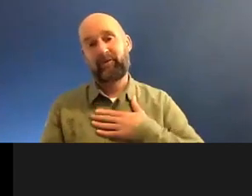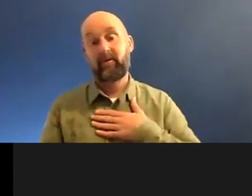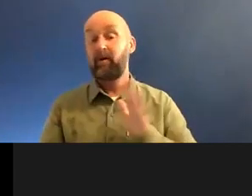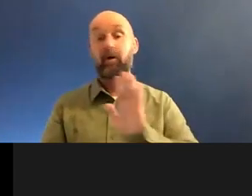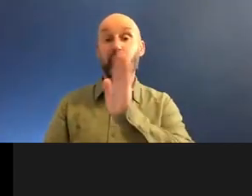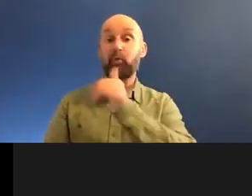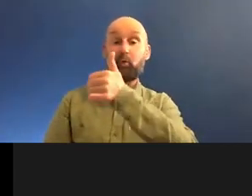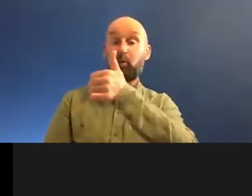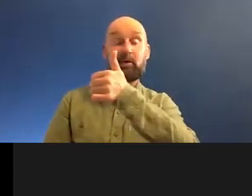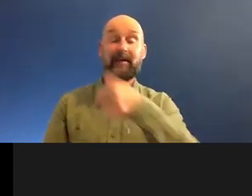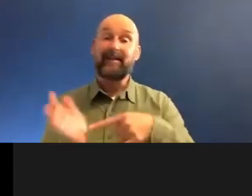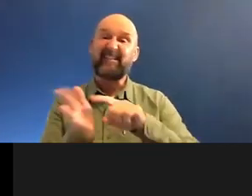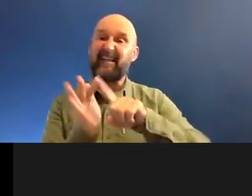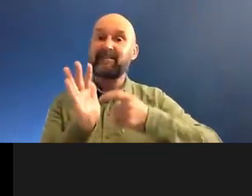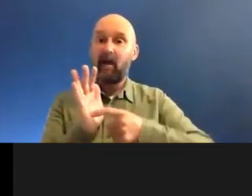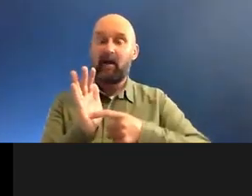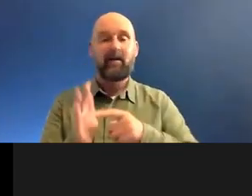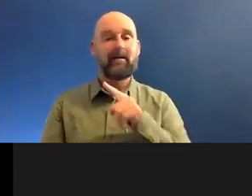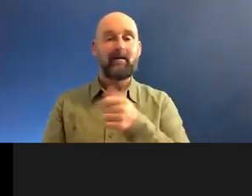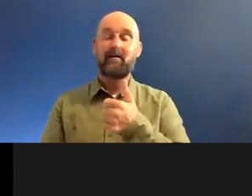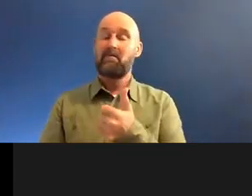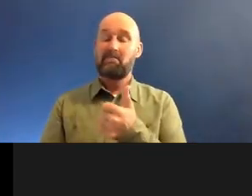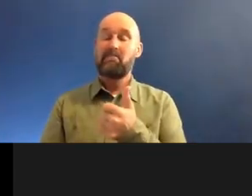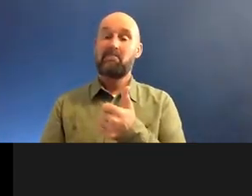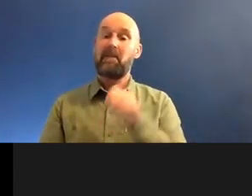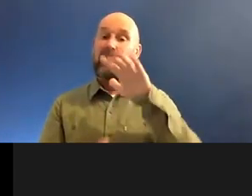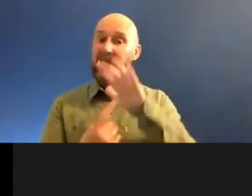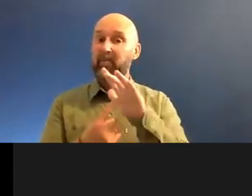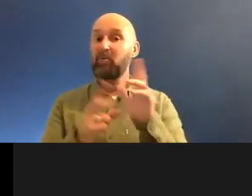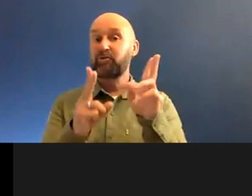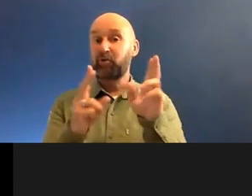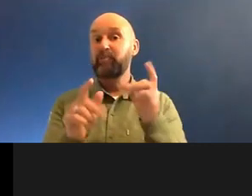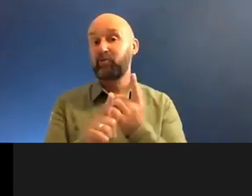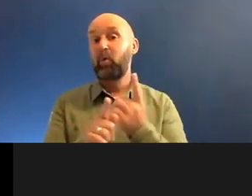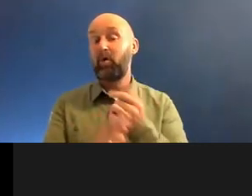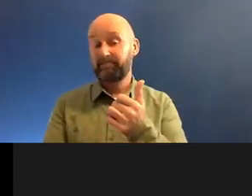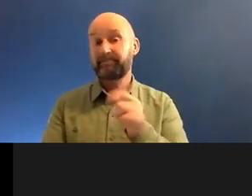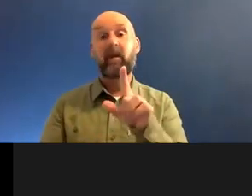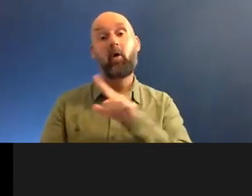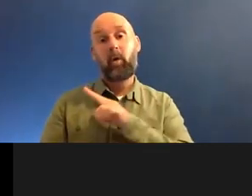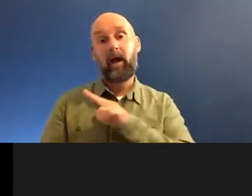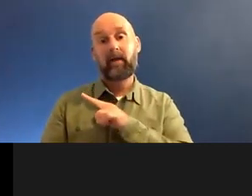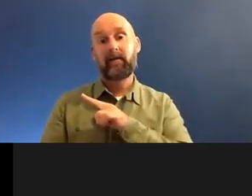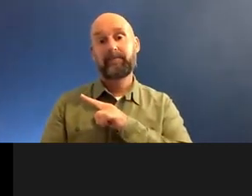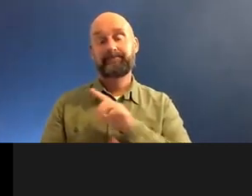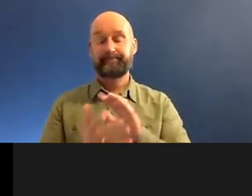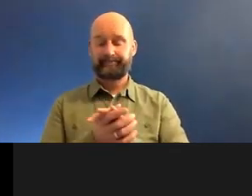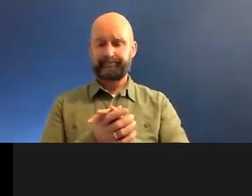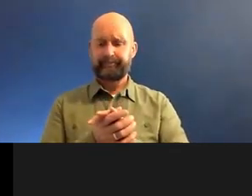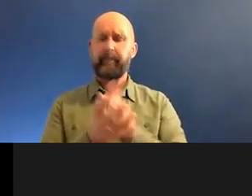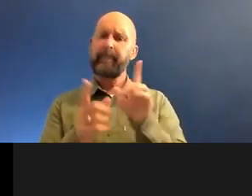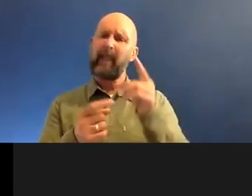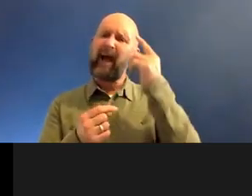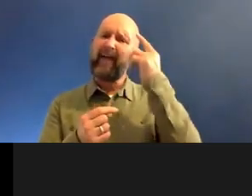no, no, I think this is a, uh, quite, uh, important subject matter, um, because a lot of the time we, I